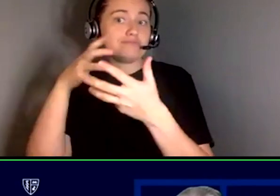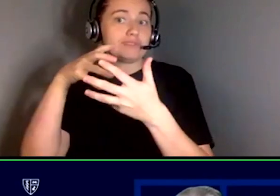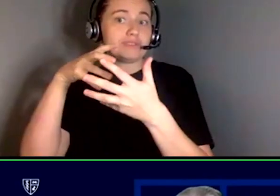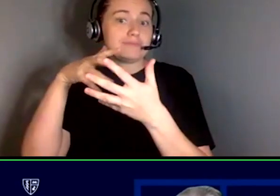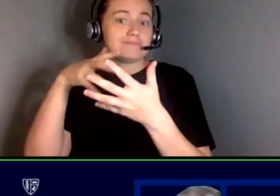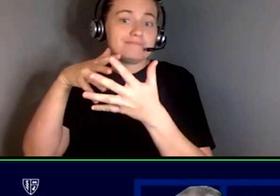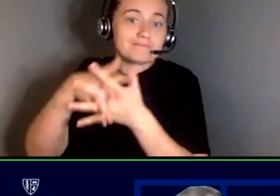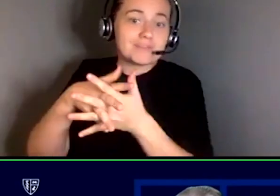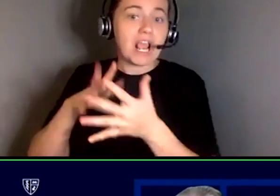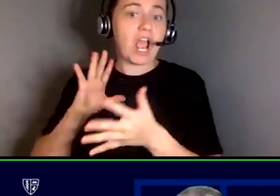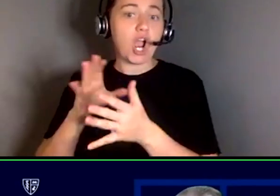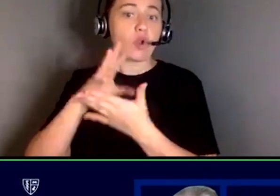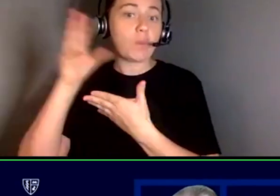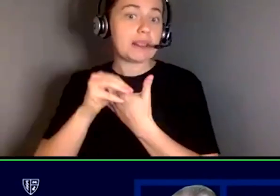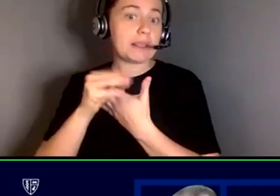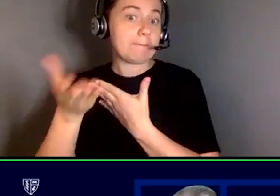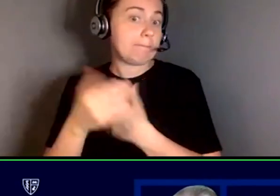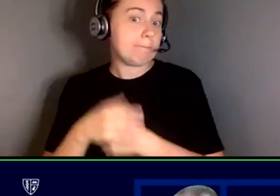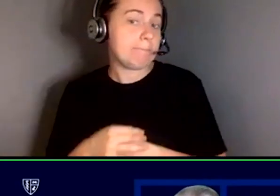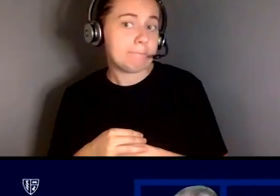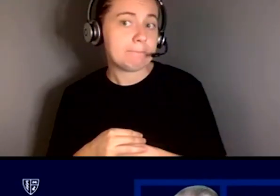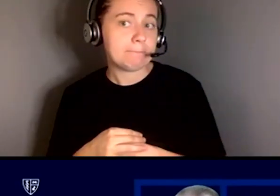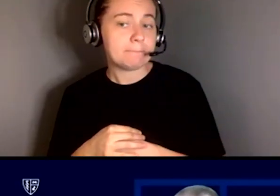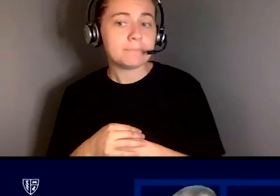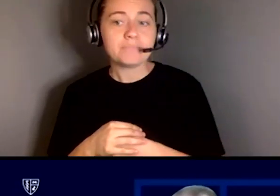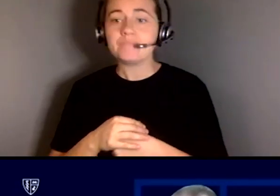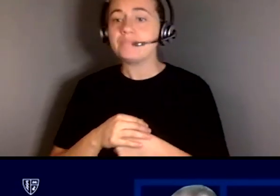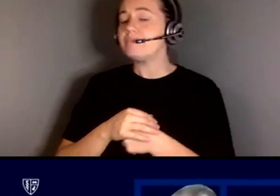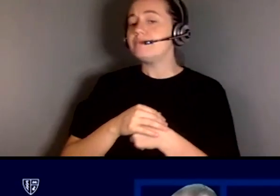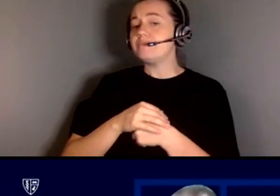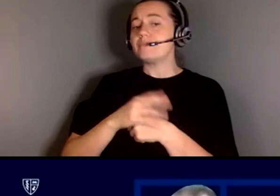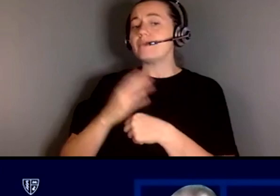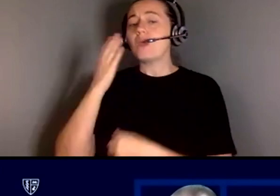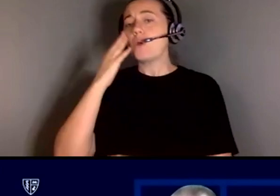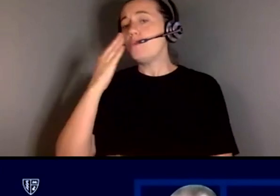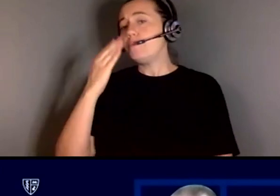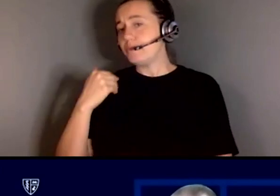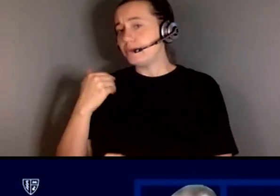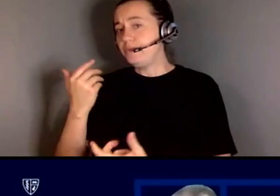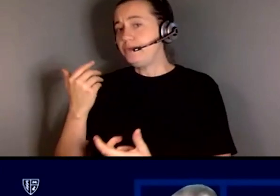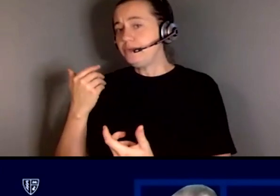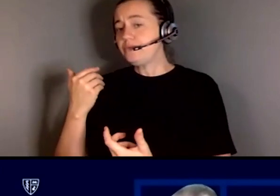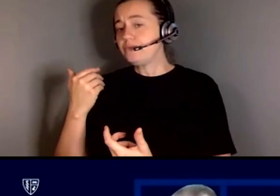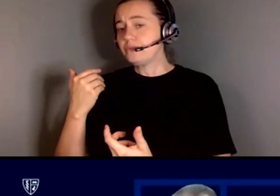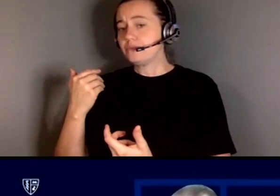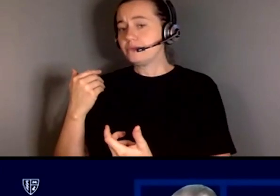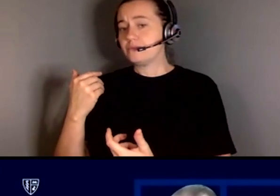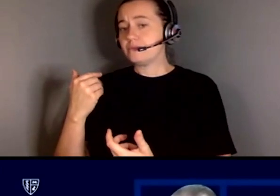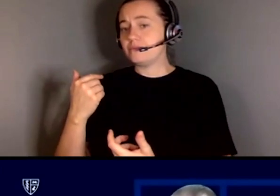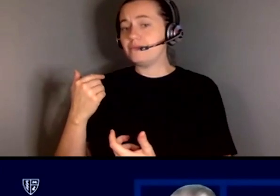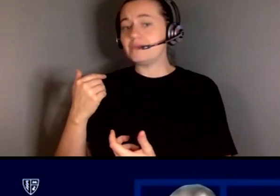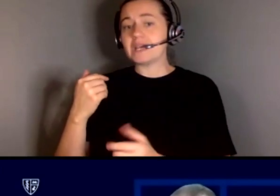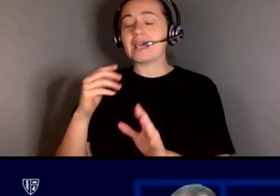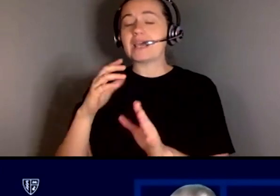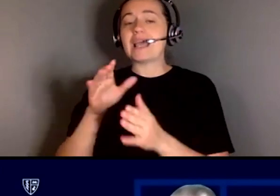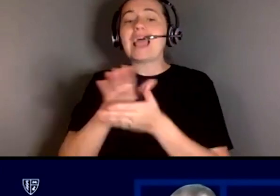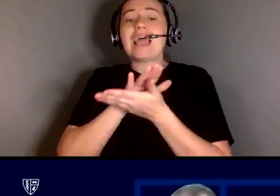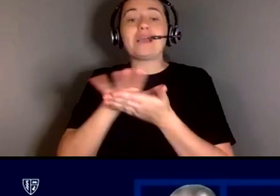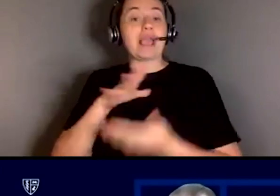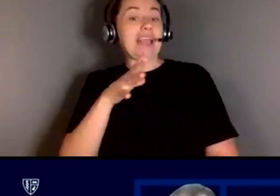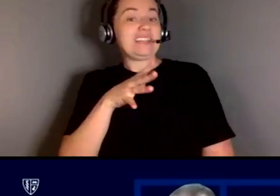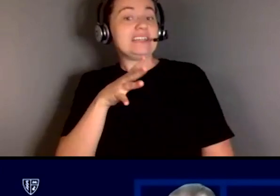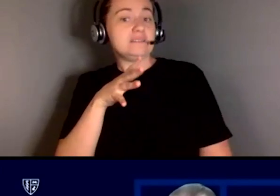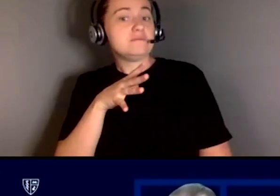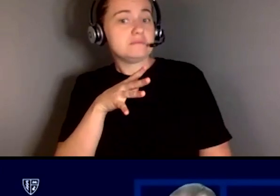curriculum well i mean you know we i i touched on the etiquette piece of it um